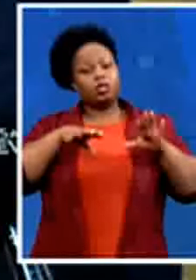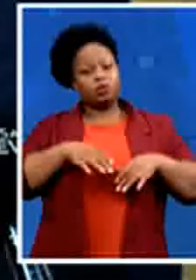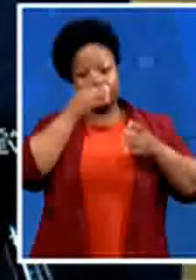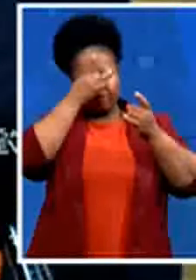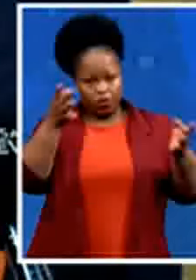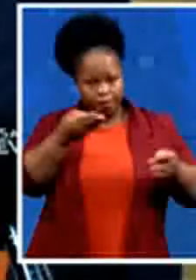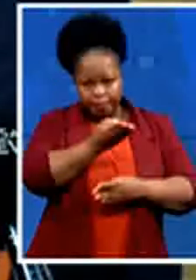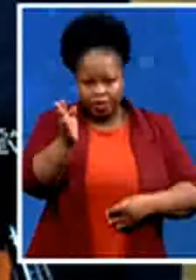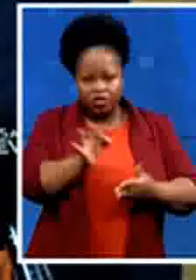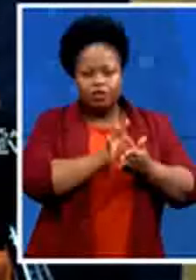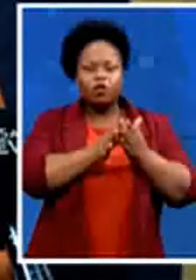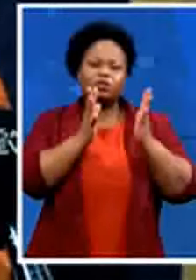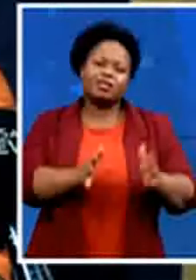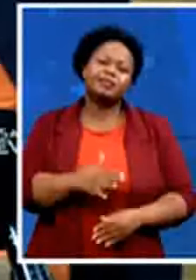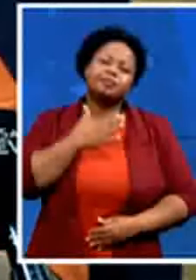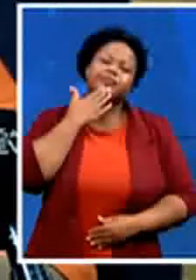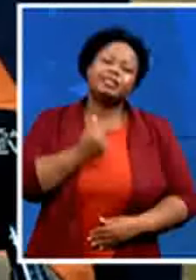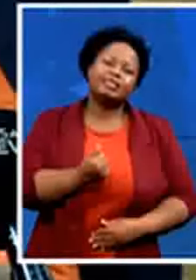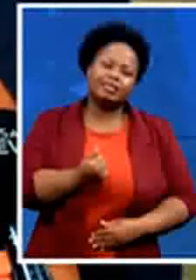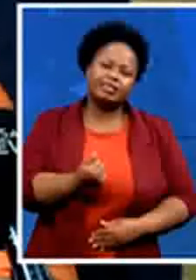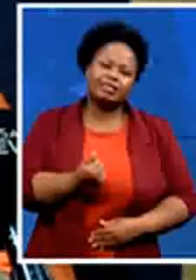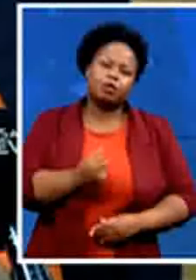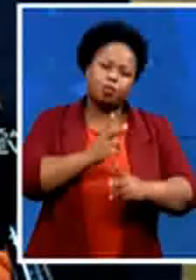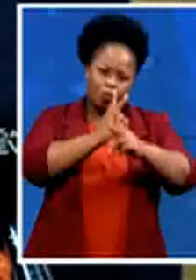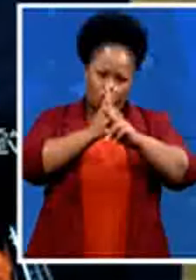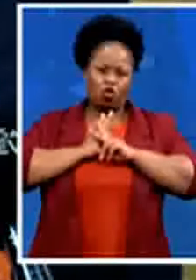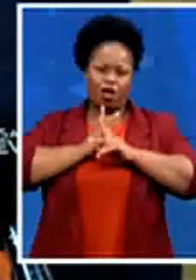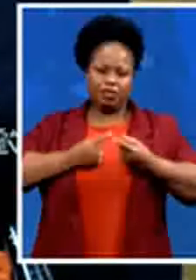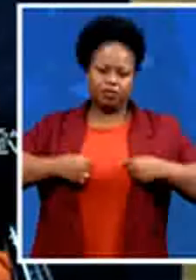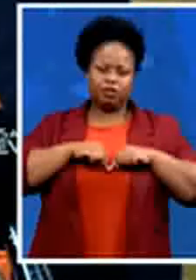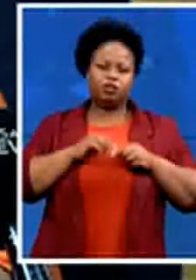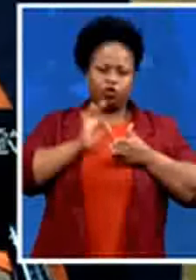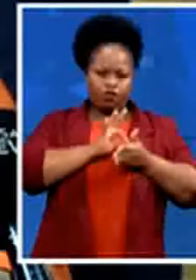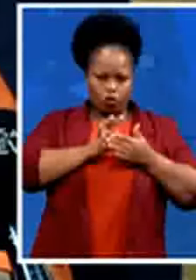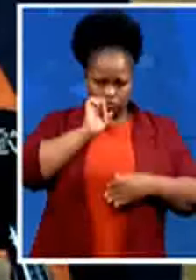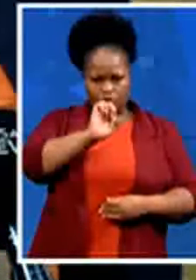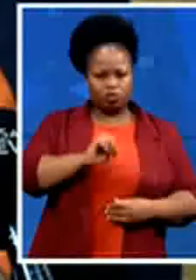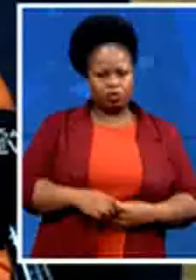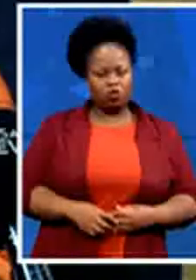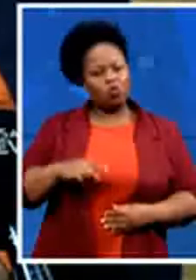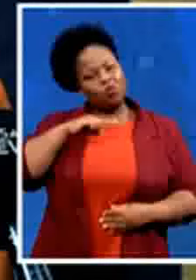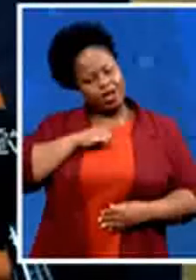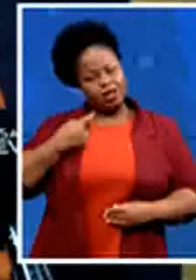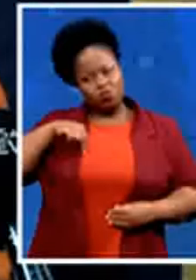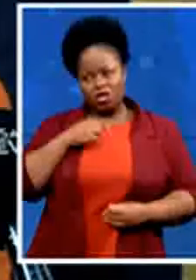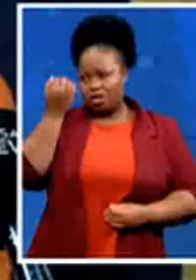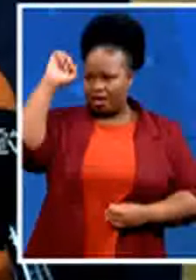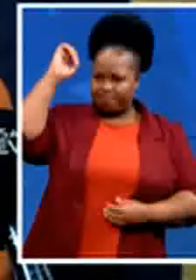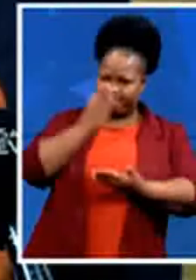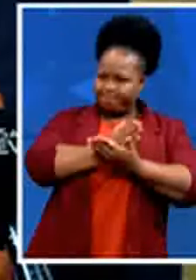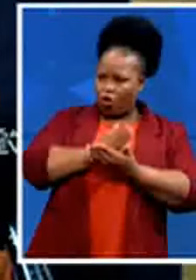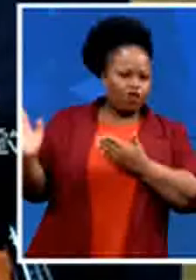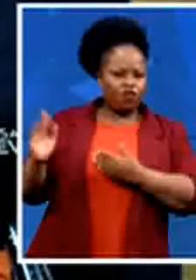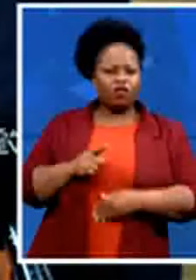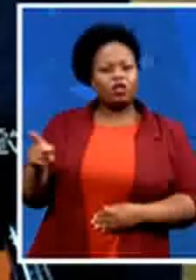your vote so that we can vote them out because people must never give